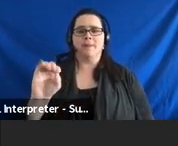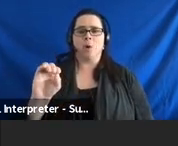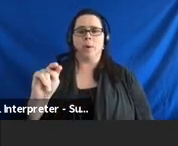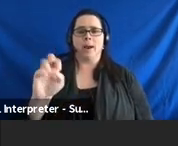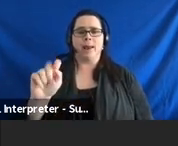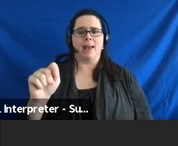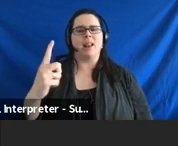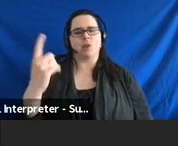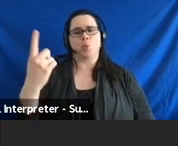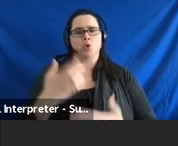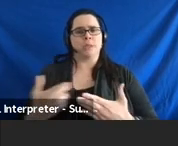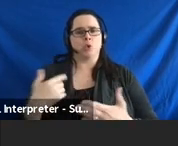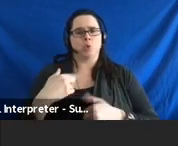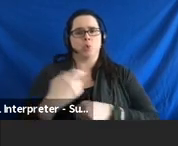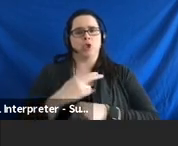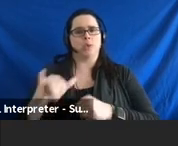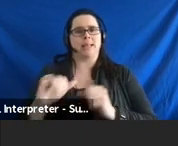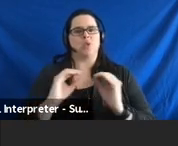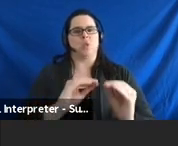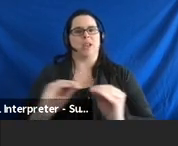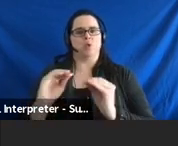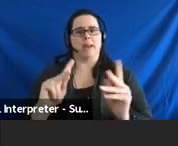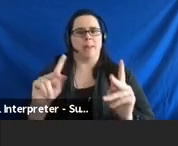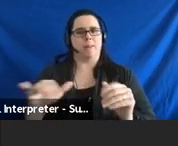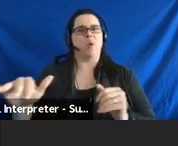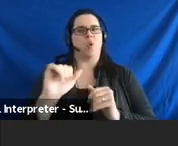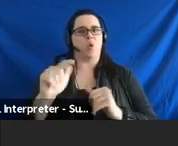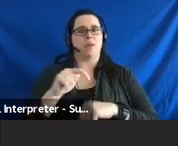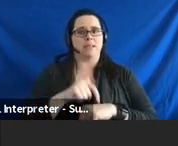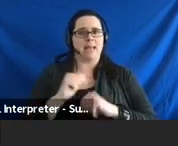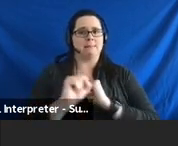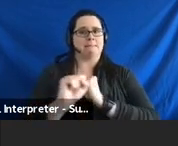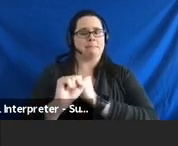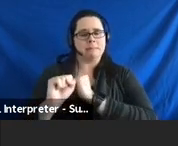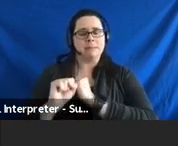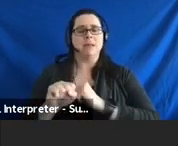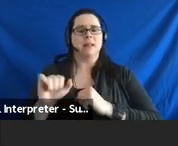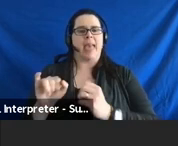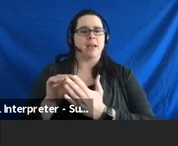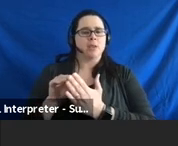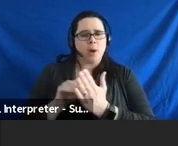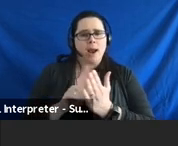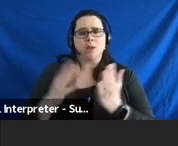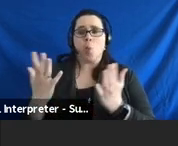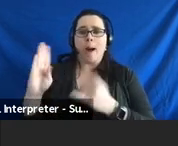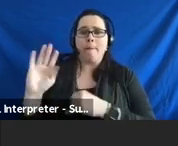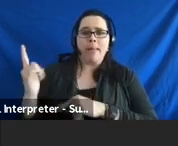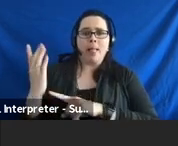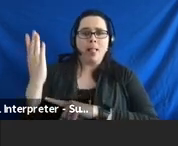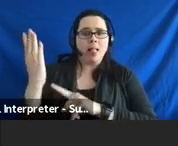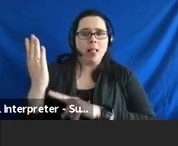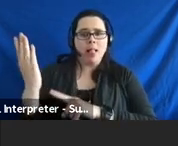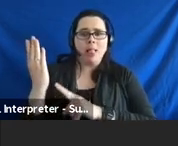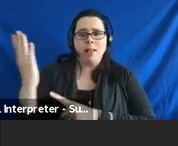resources that we use to educate people all the time. It keeps track of what bills are being discussed.